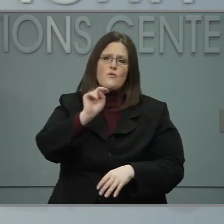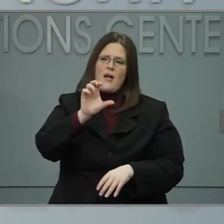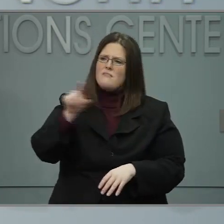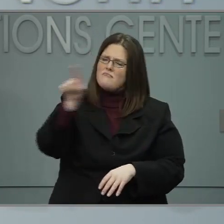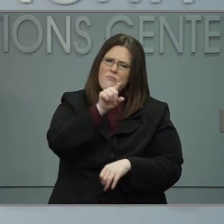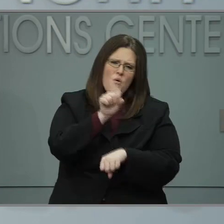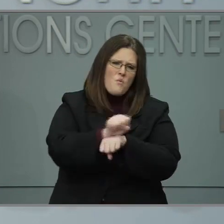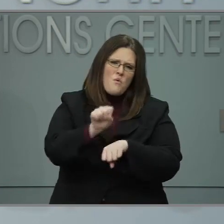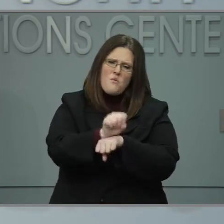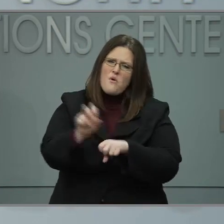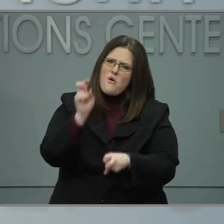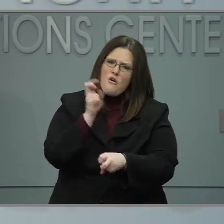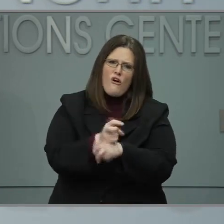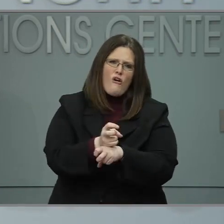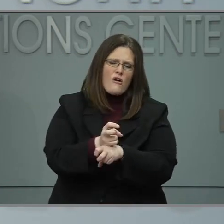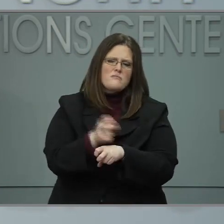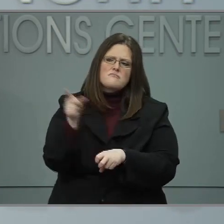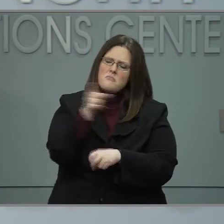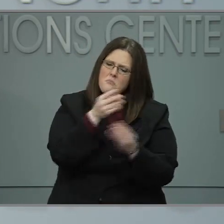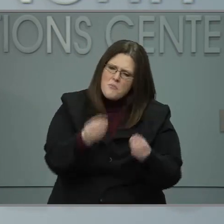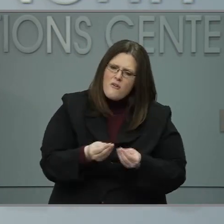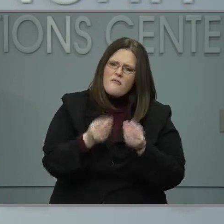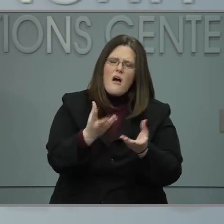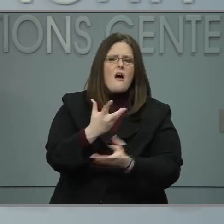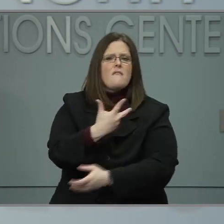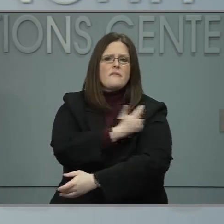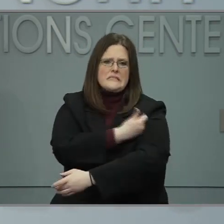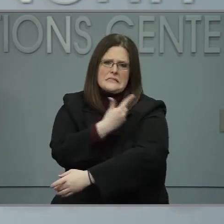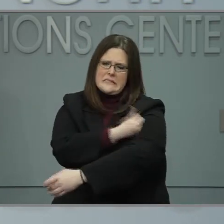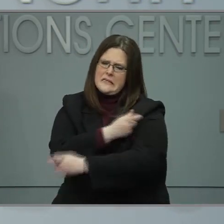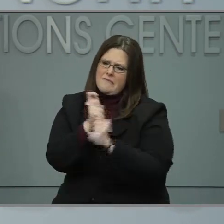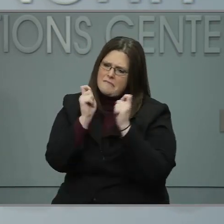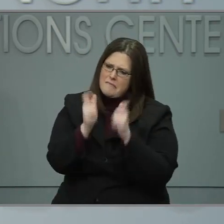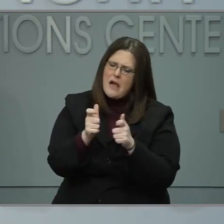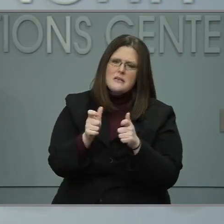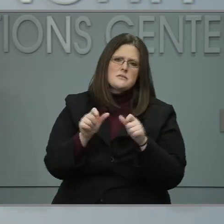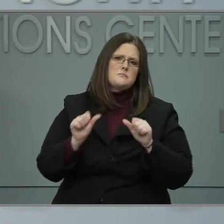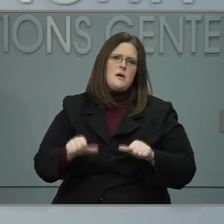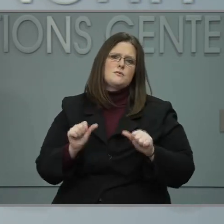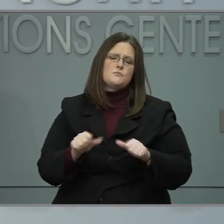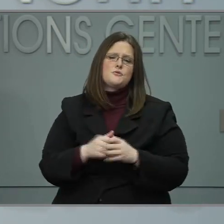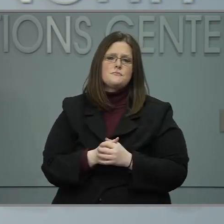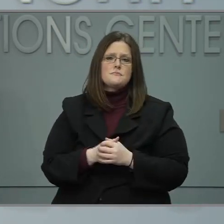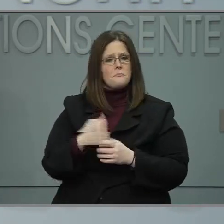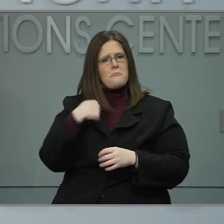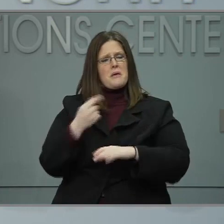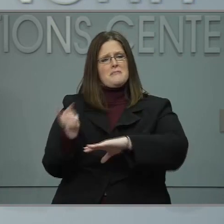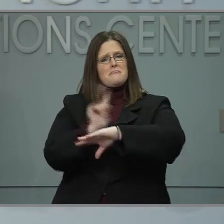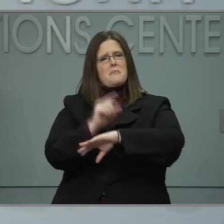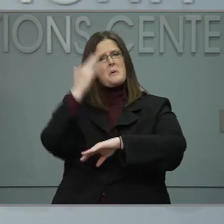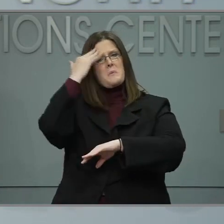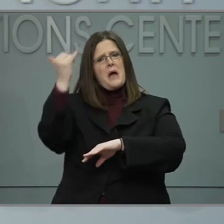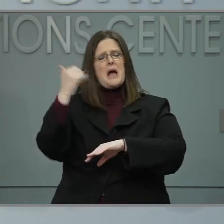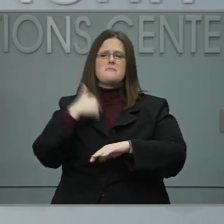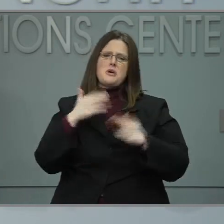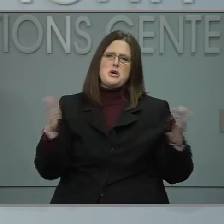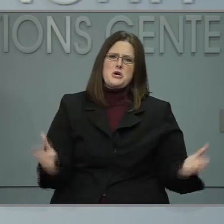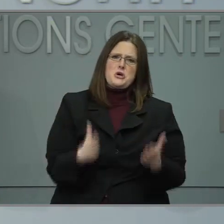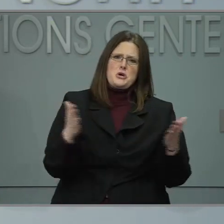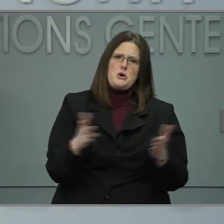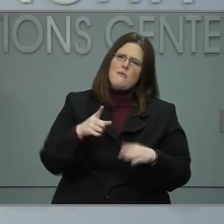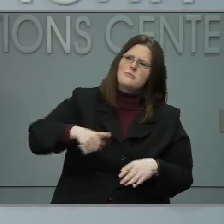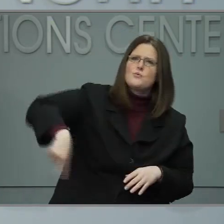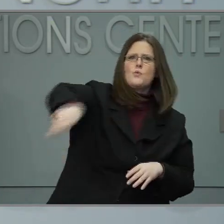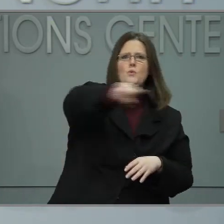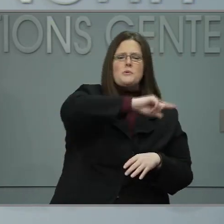possible. I am here today to encourage everyone, especially others who are black or brown,